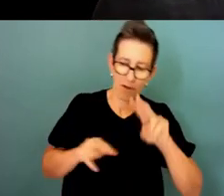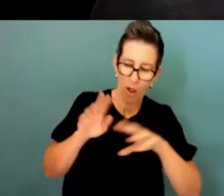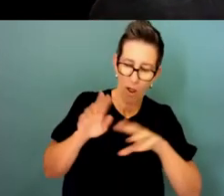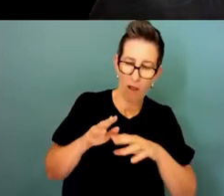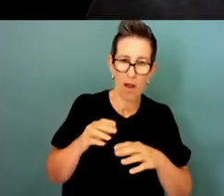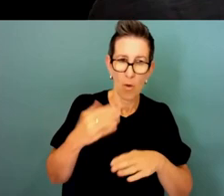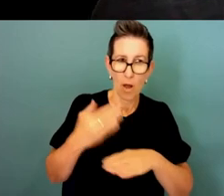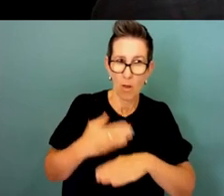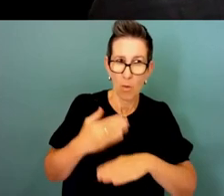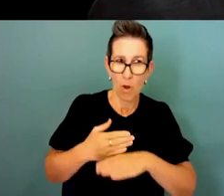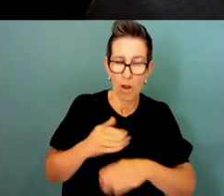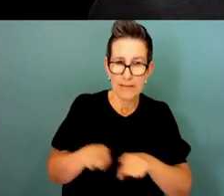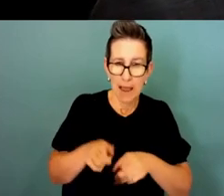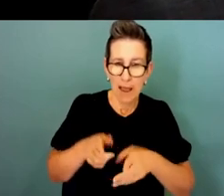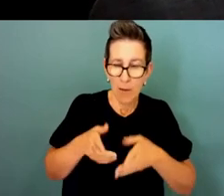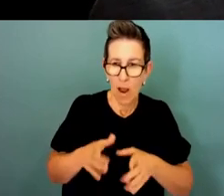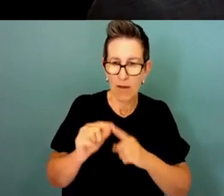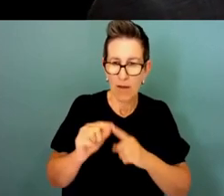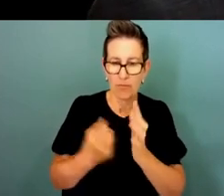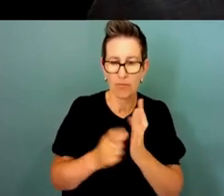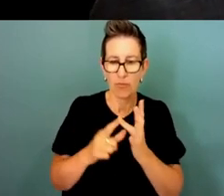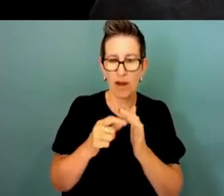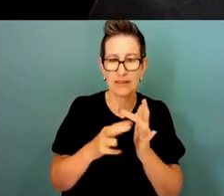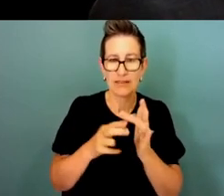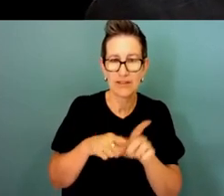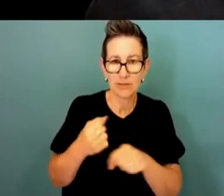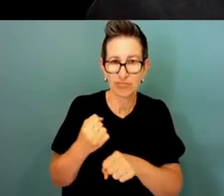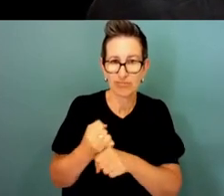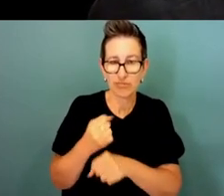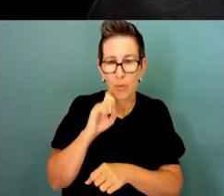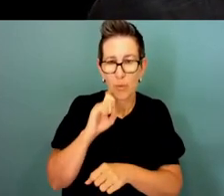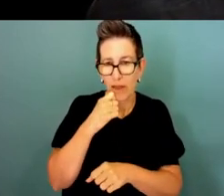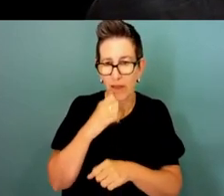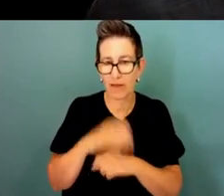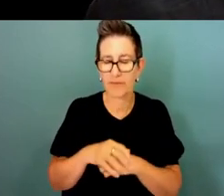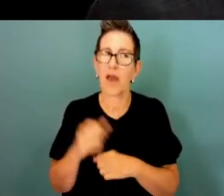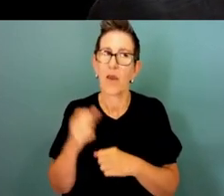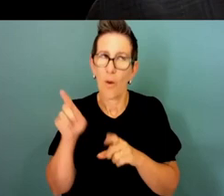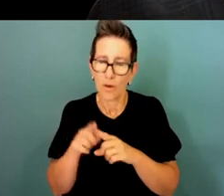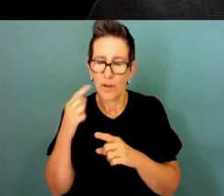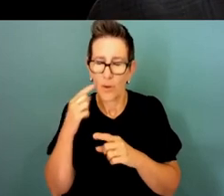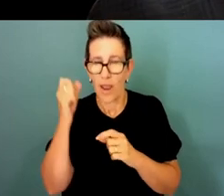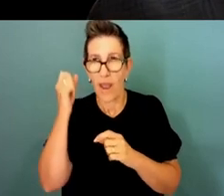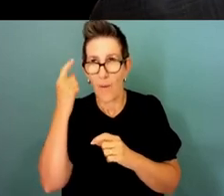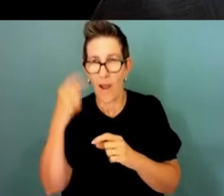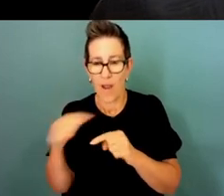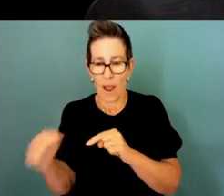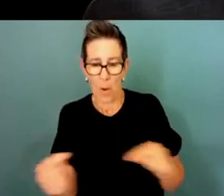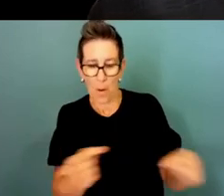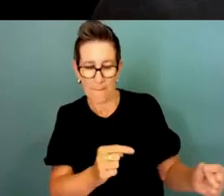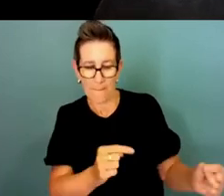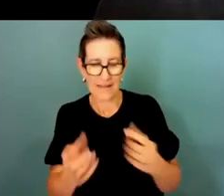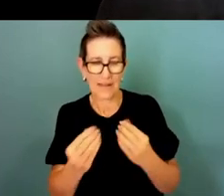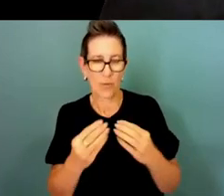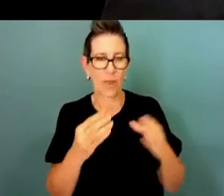but there are other issues as well and we are in competition with the private sector so obviously that's something we're having to sort of tune into